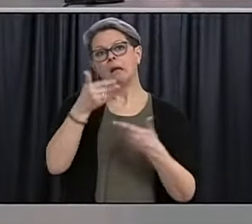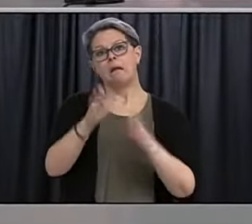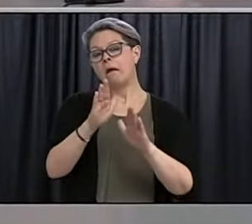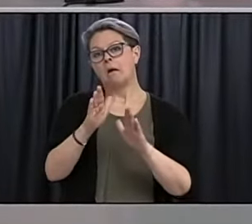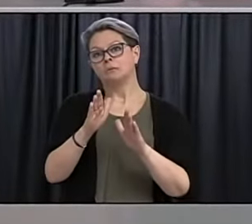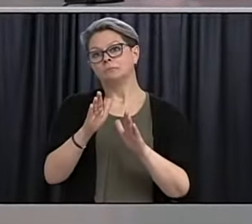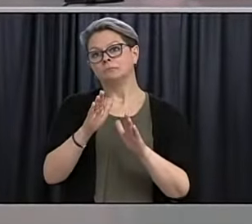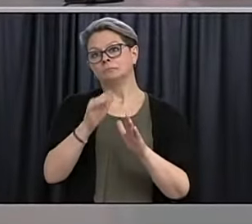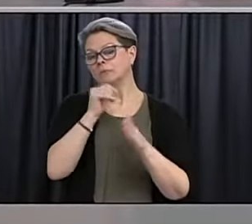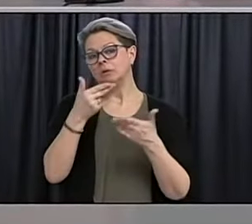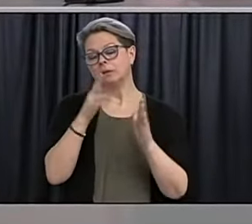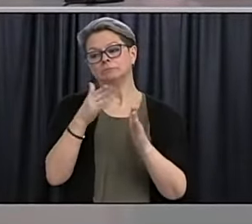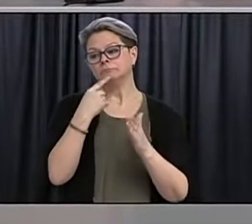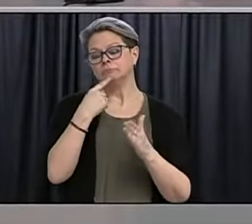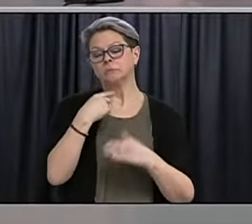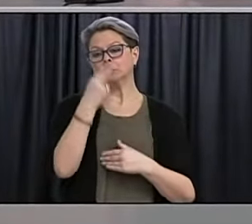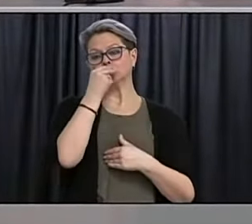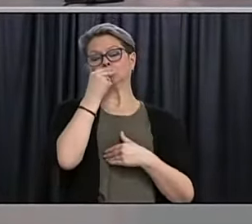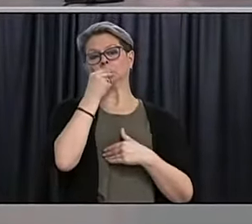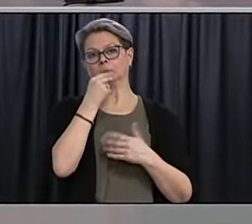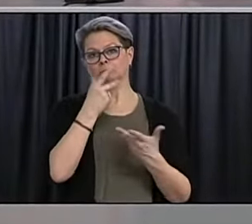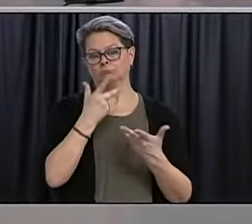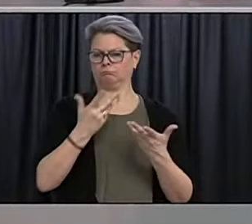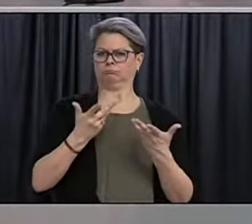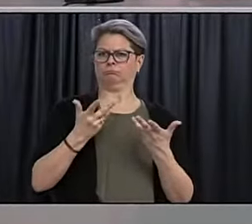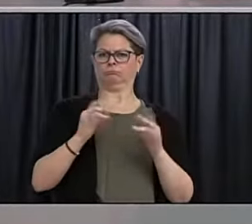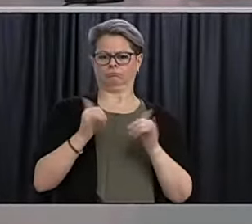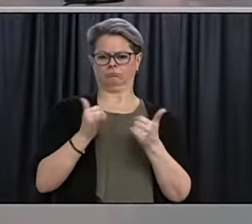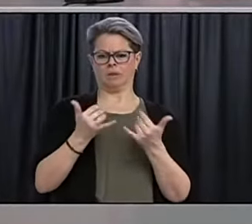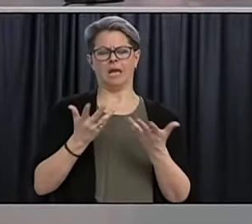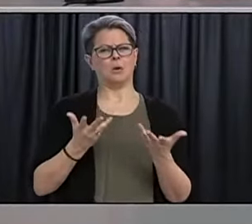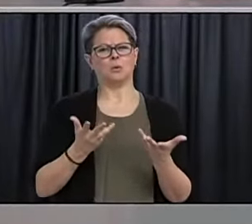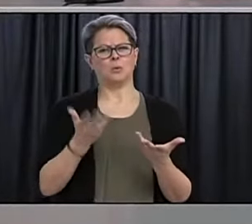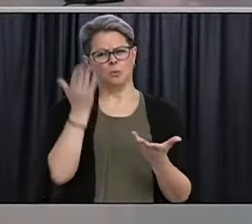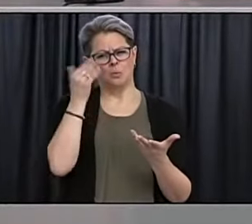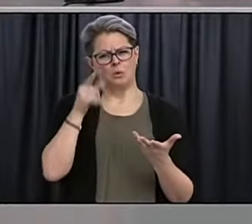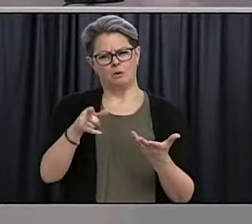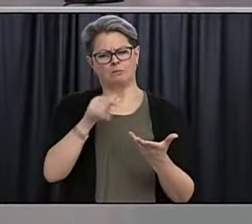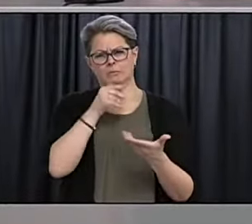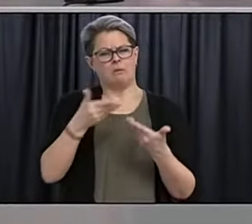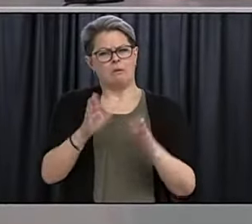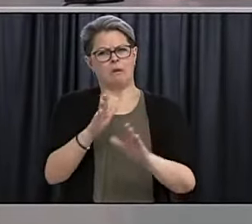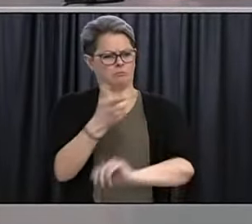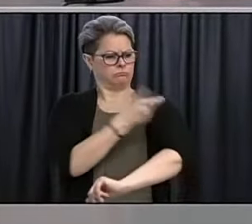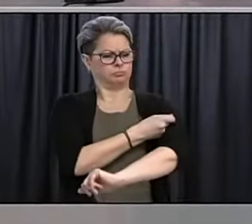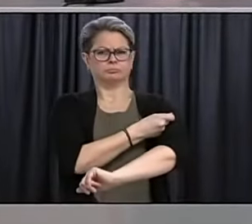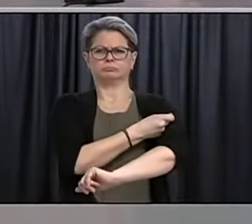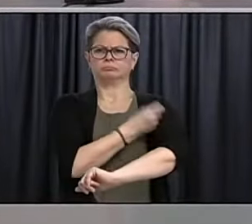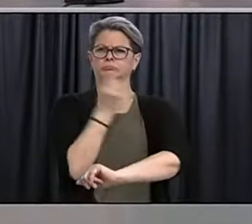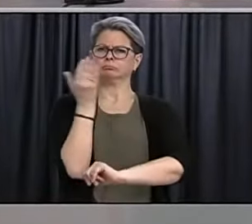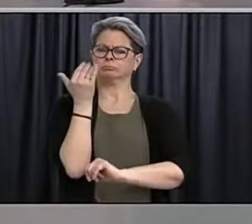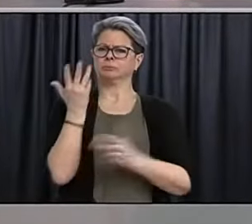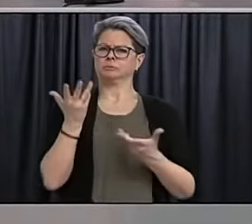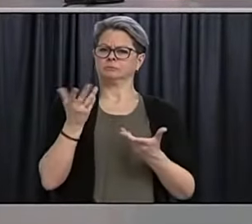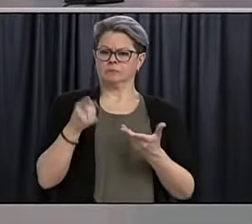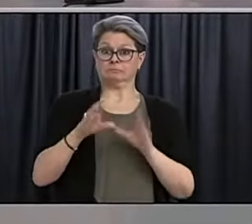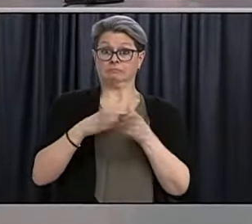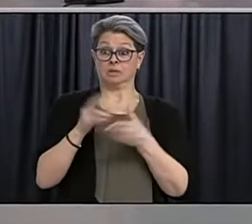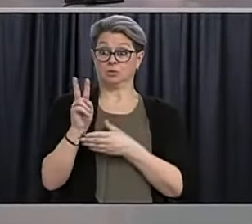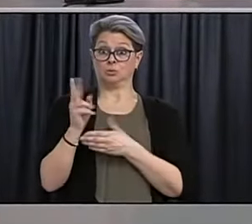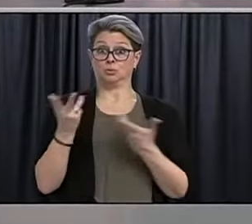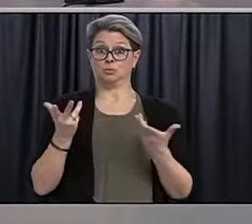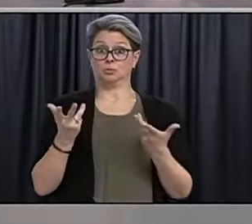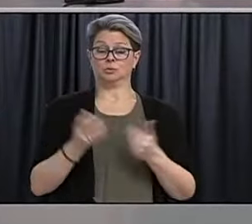not actually being, uh, in an identified priority group, under what circumstances would someone be denied for getting a vaccine at this time?